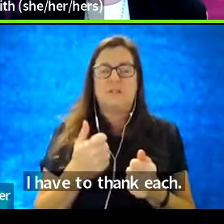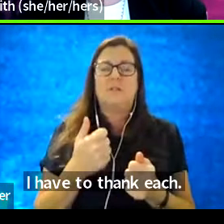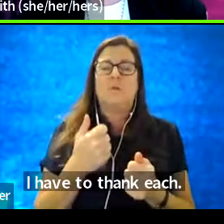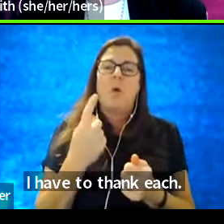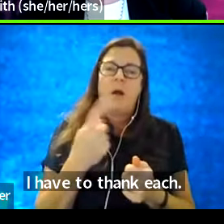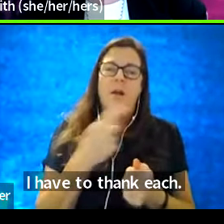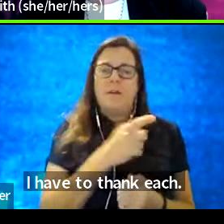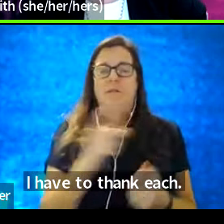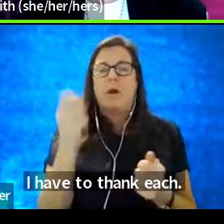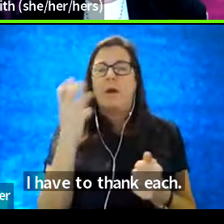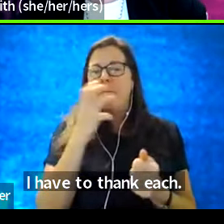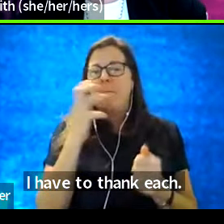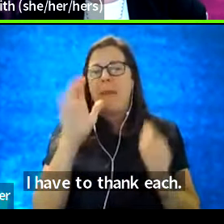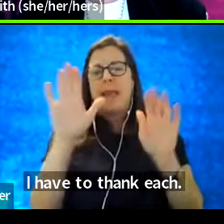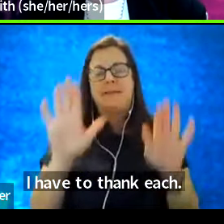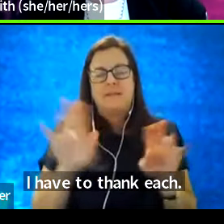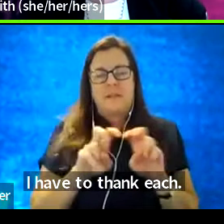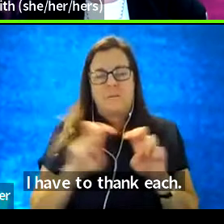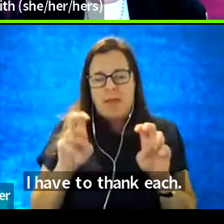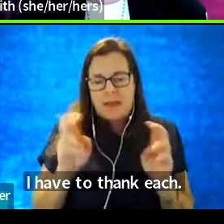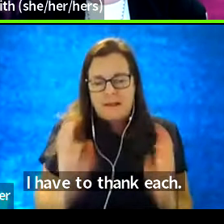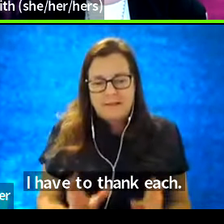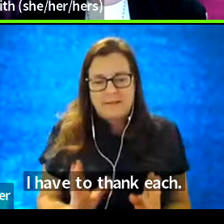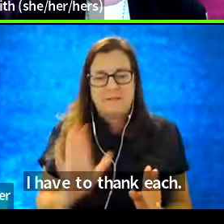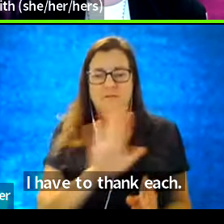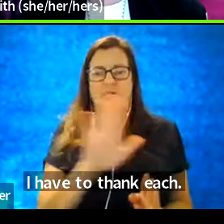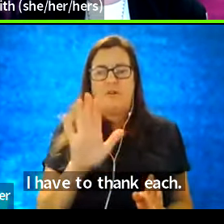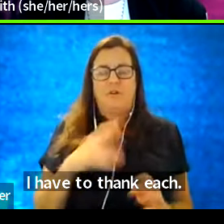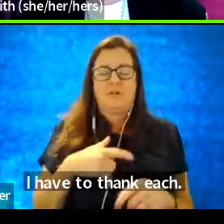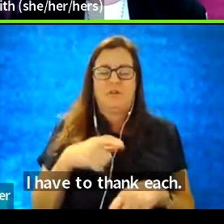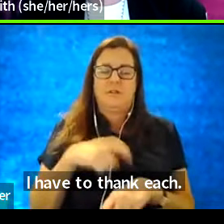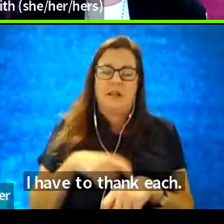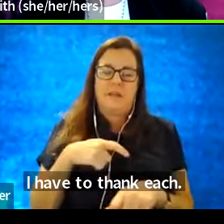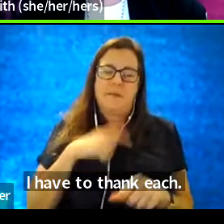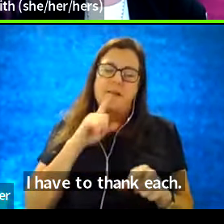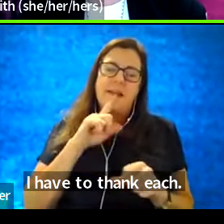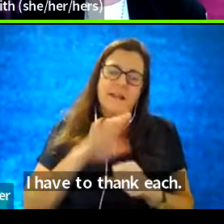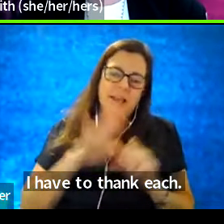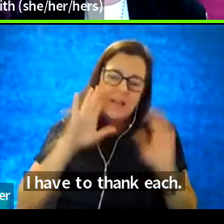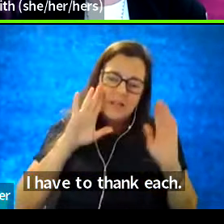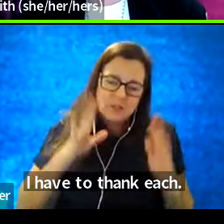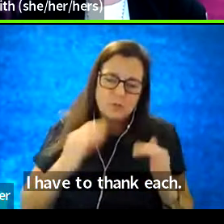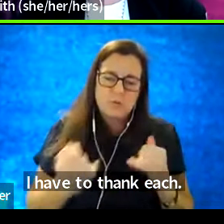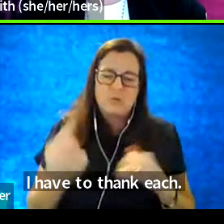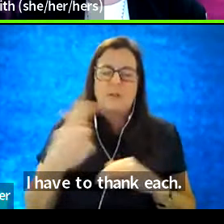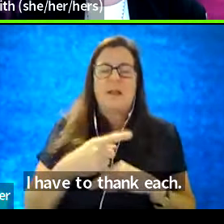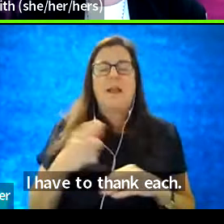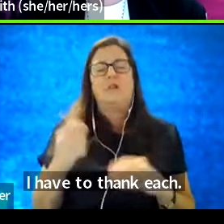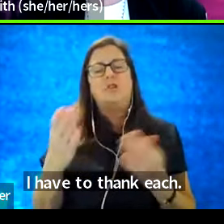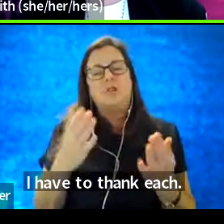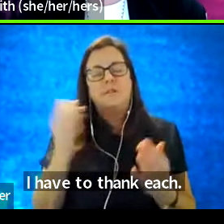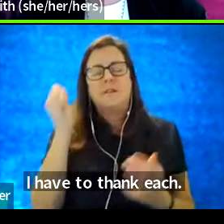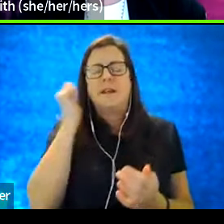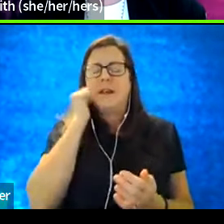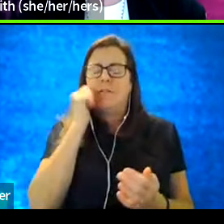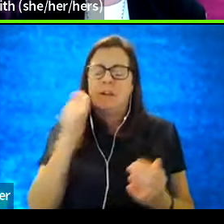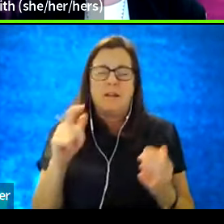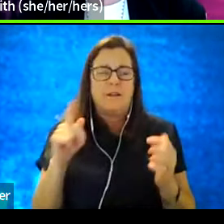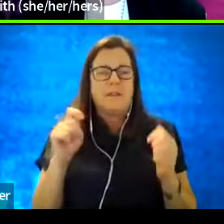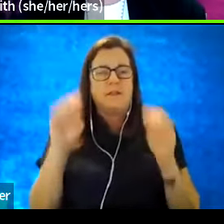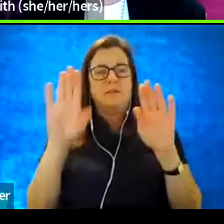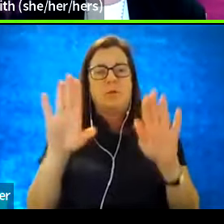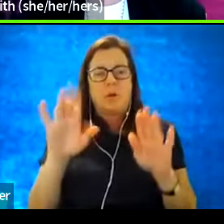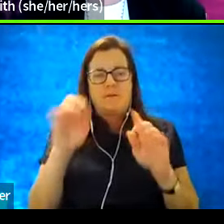panelists for, uh, her time and dedication today and her service every day to this wonderful